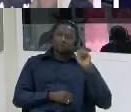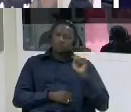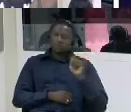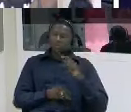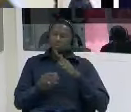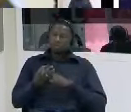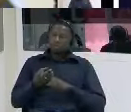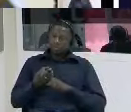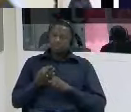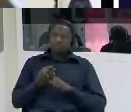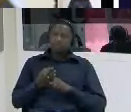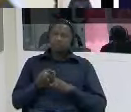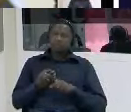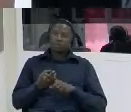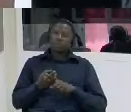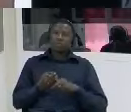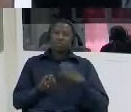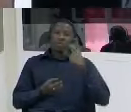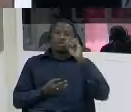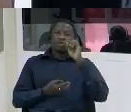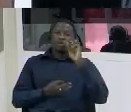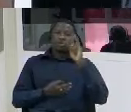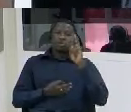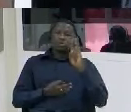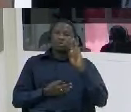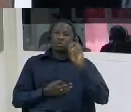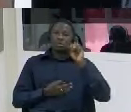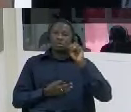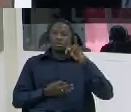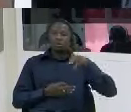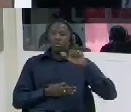torturing of ustaz usman c